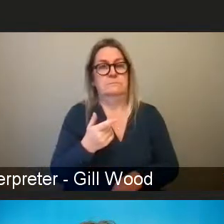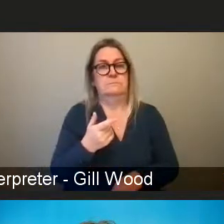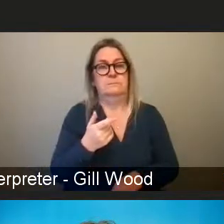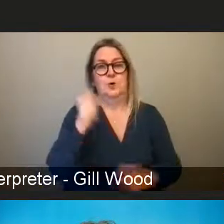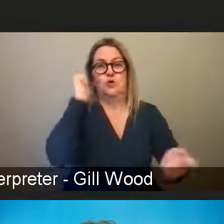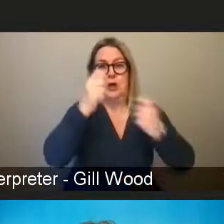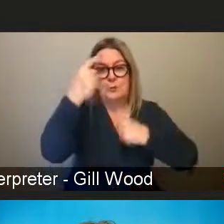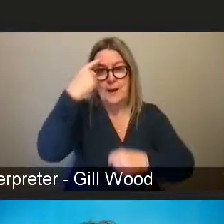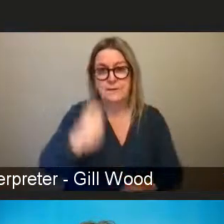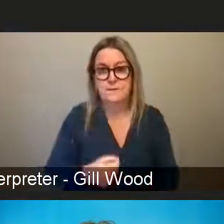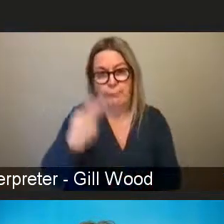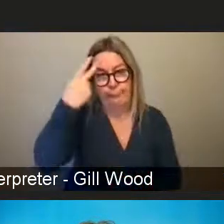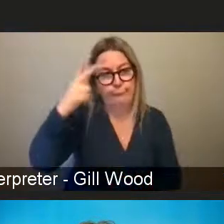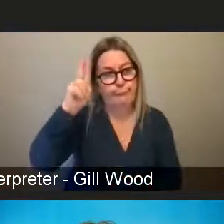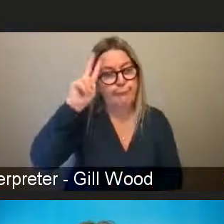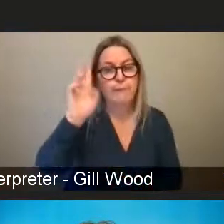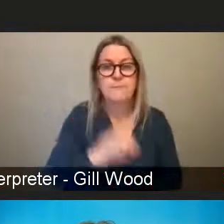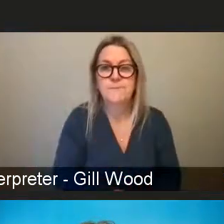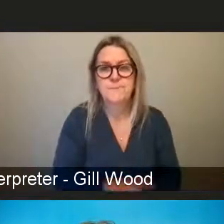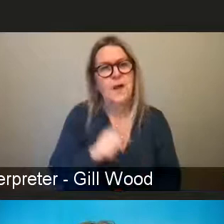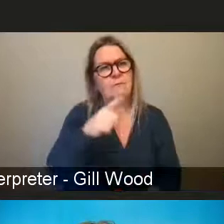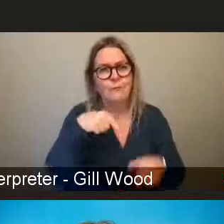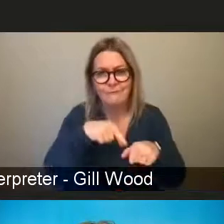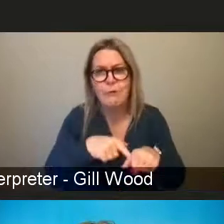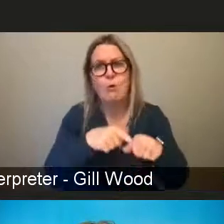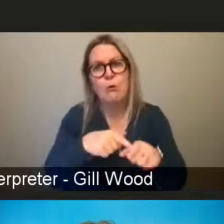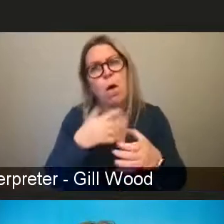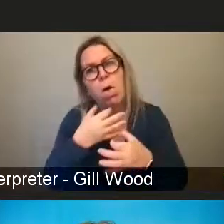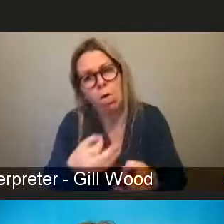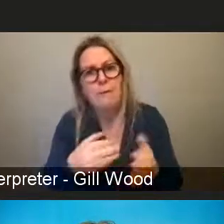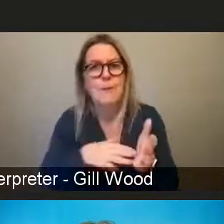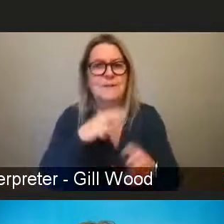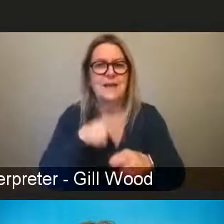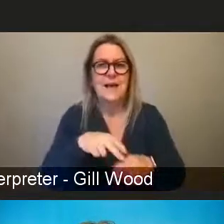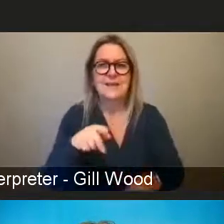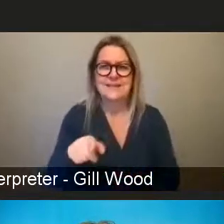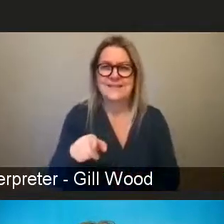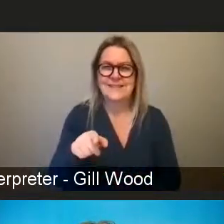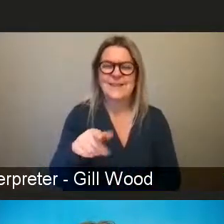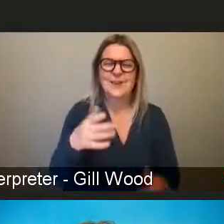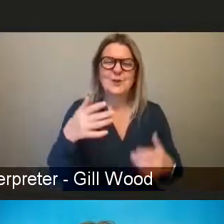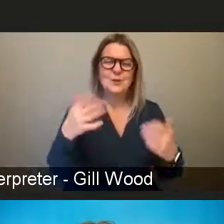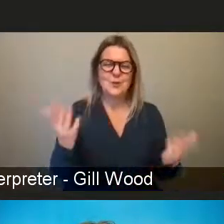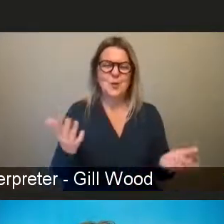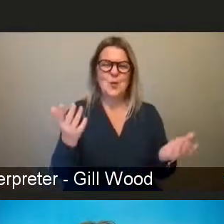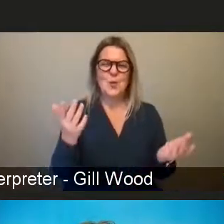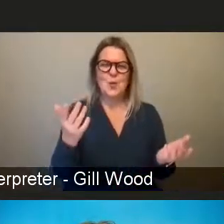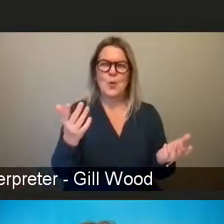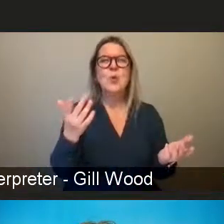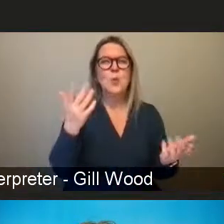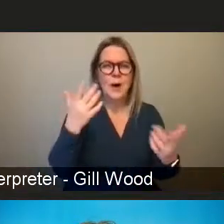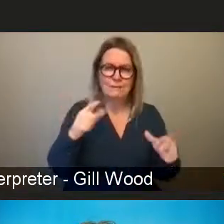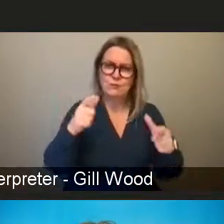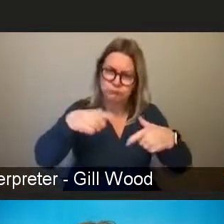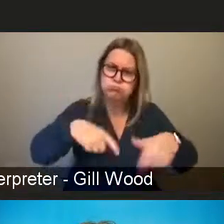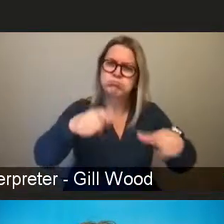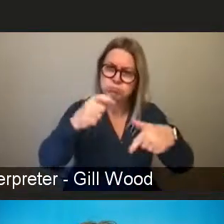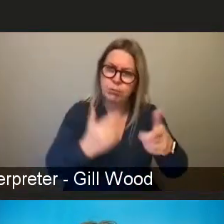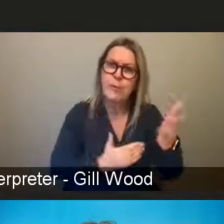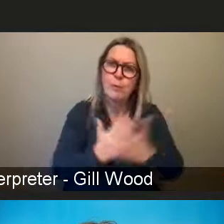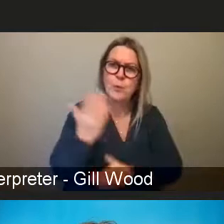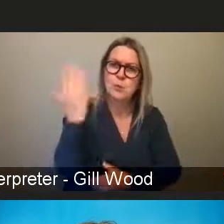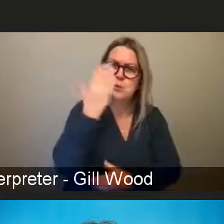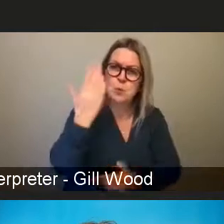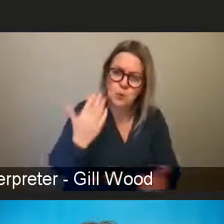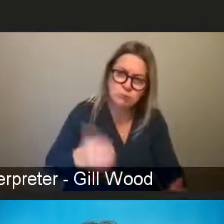is not, that is fantastic, do whatever you can, or keep involved in that, or if there is a project, get involved in it. The reaction